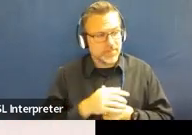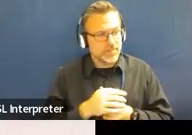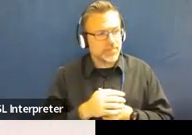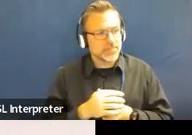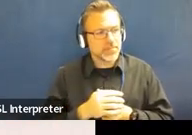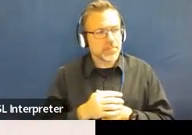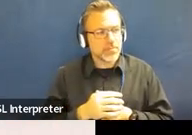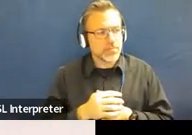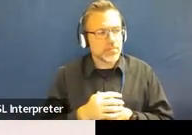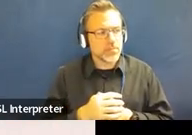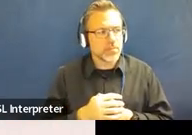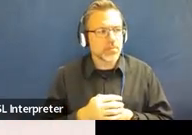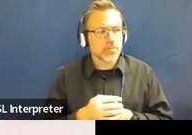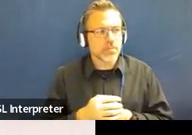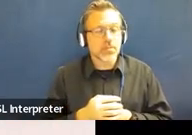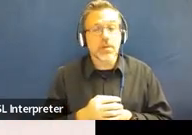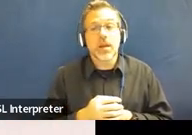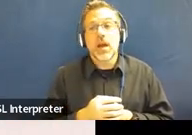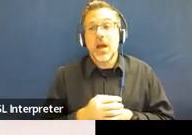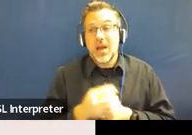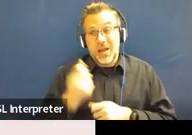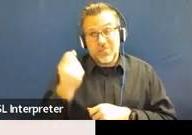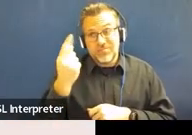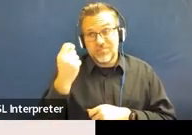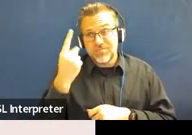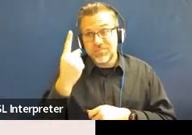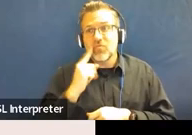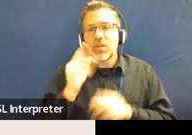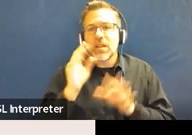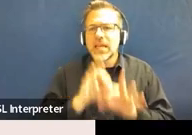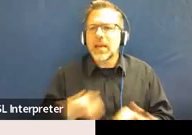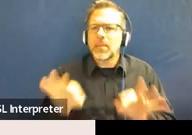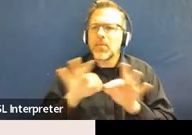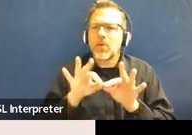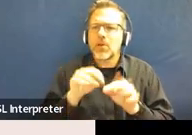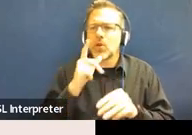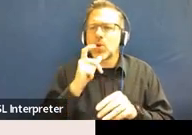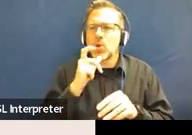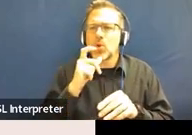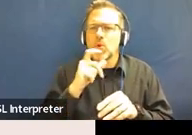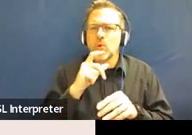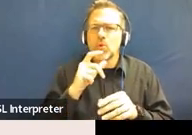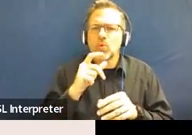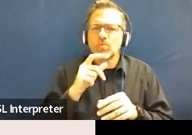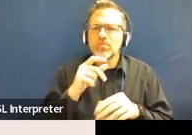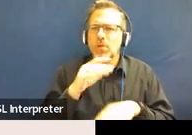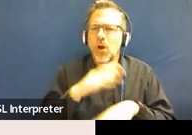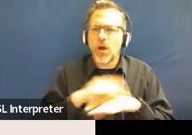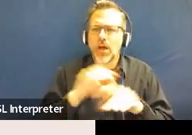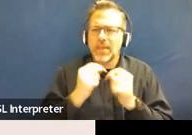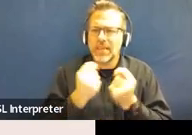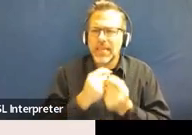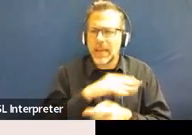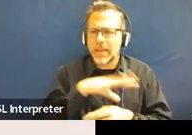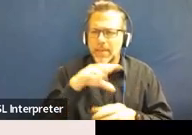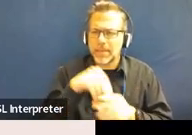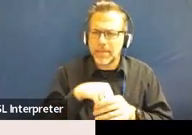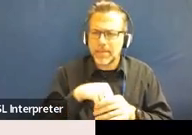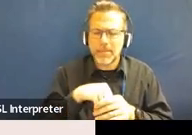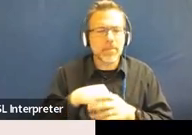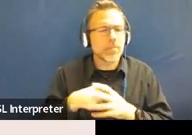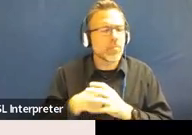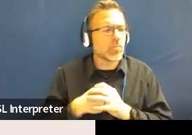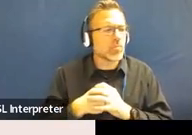So, it's really important to think about who that team would include if you have a manifestation determination review.